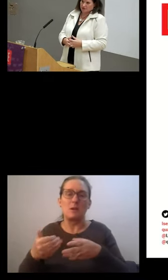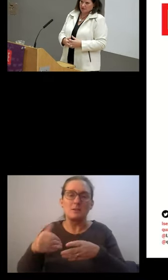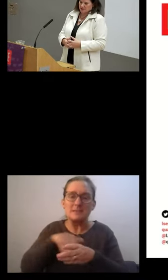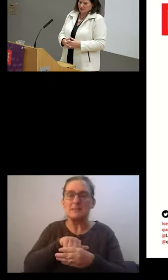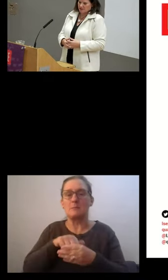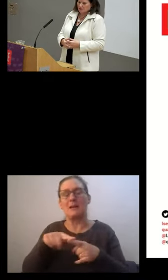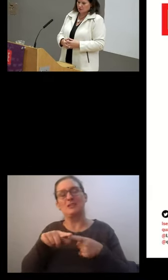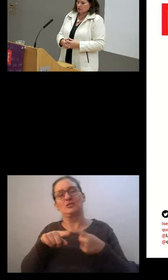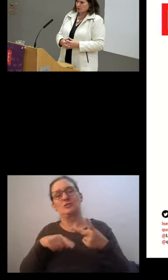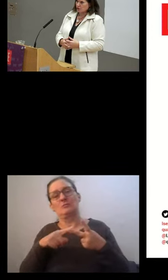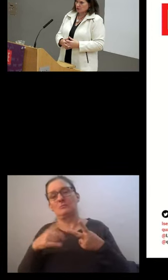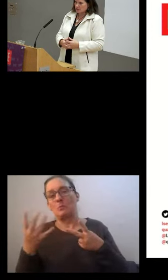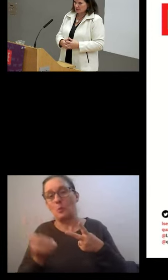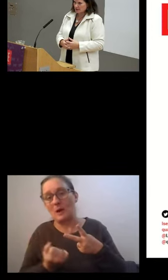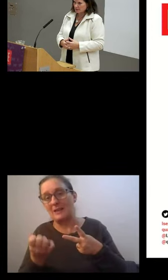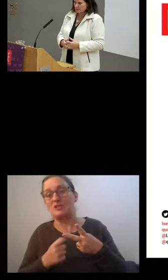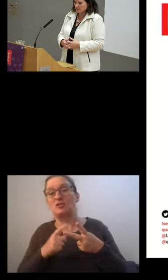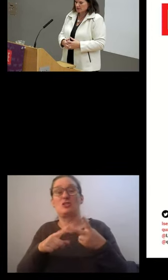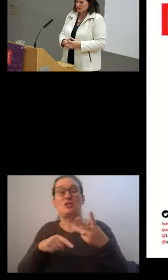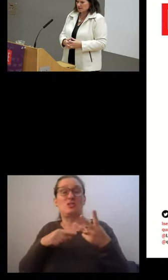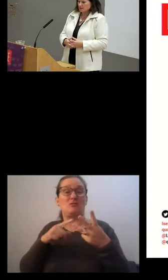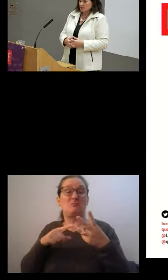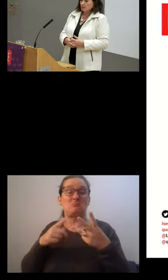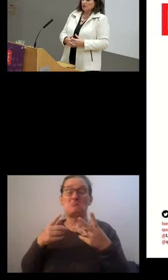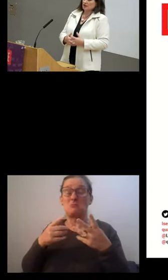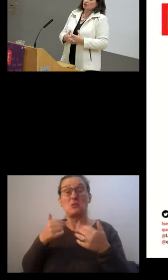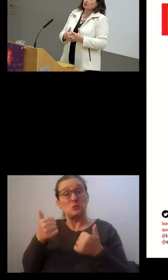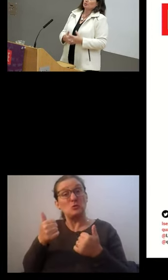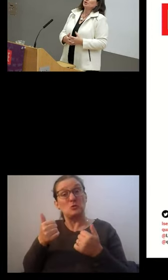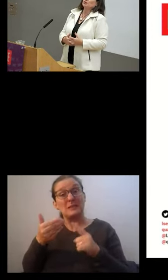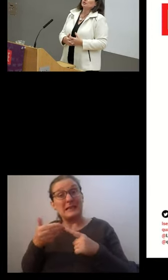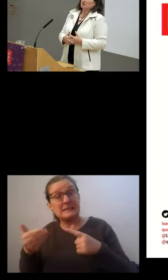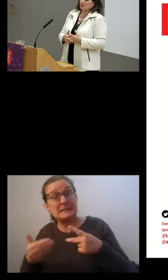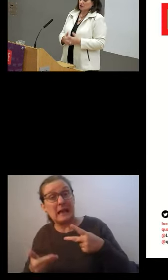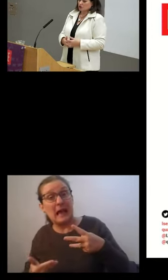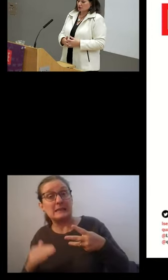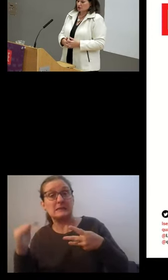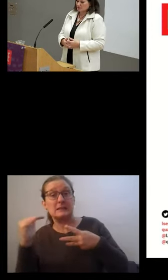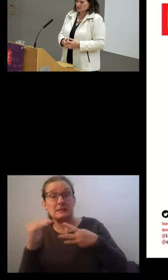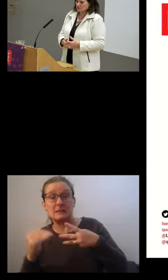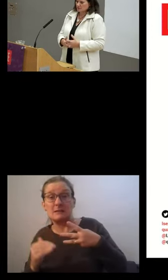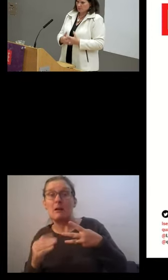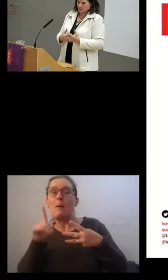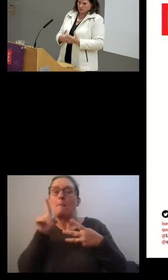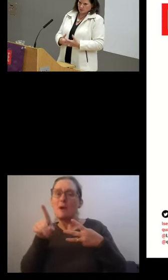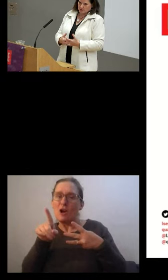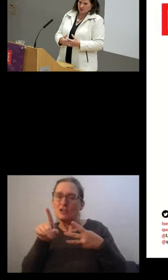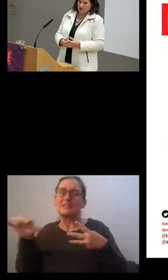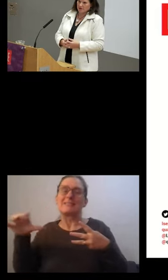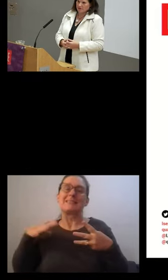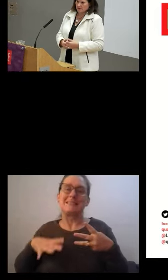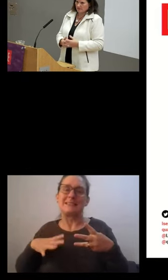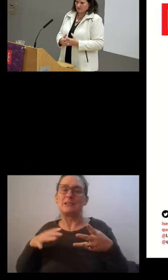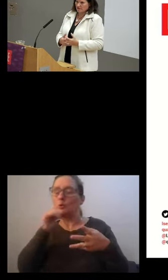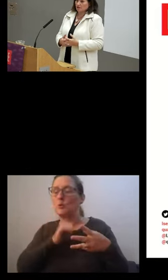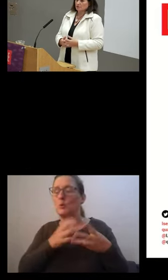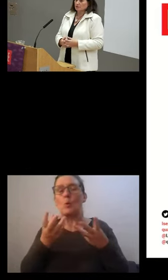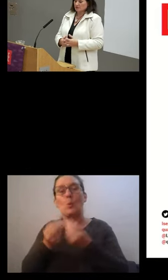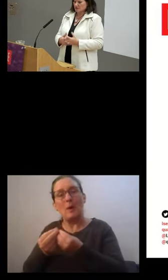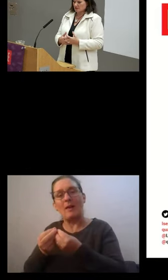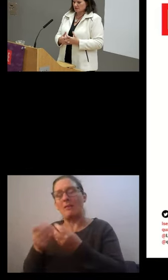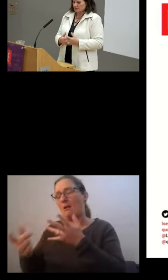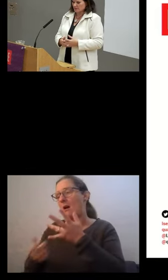all very good indicators of what's going on in the labour market, but they should be used in conjunction with other variables